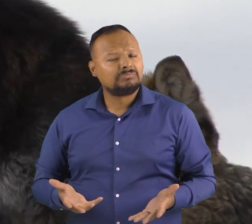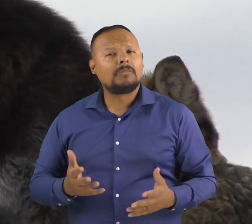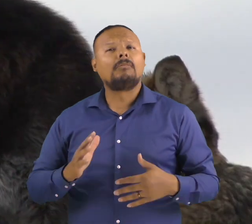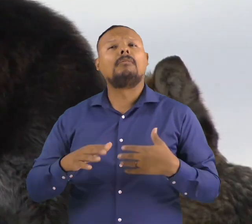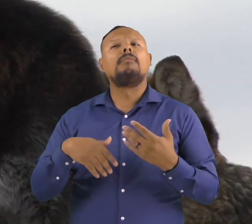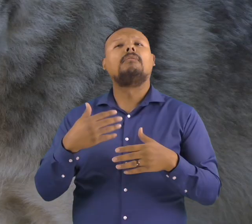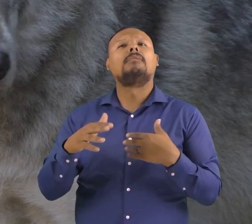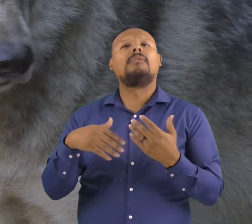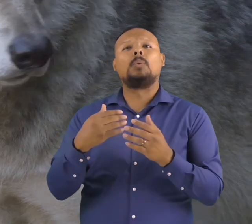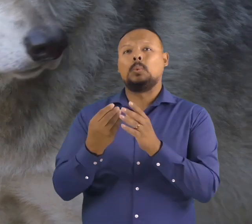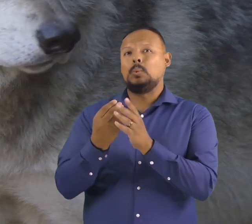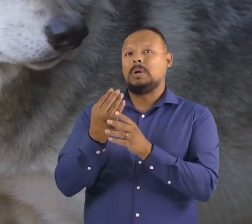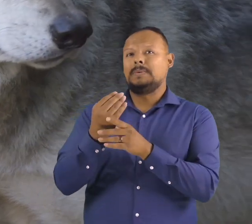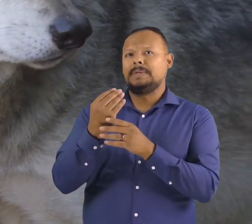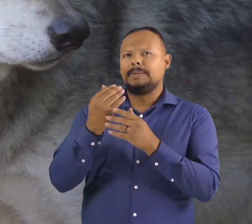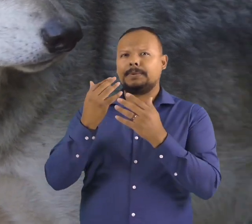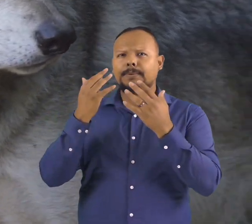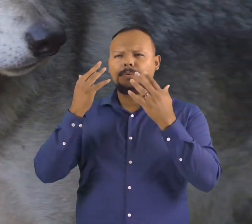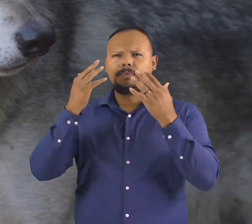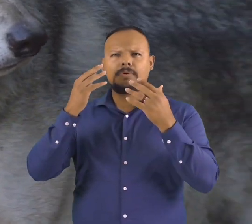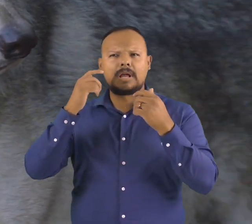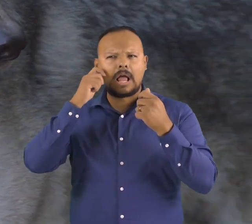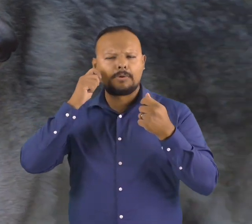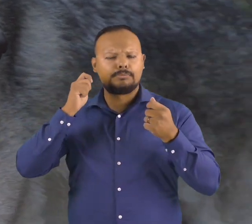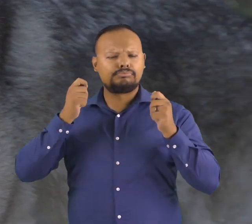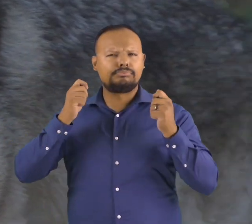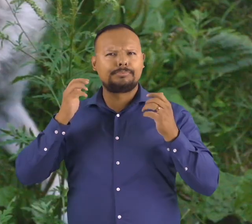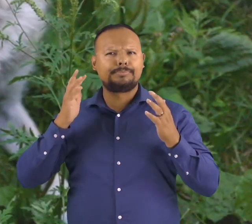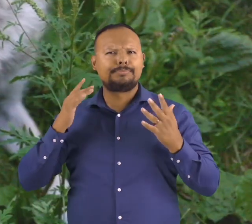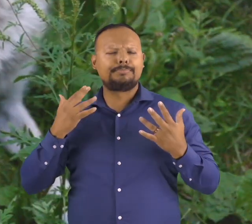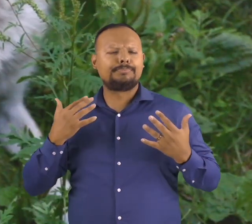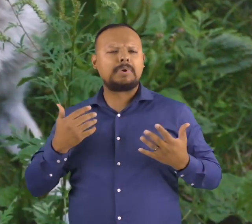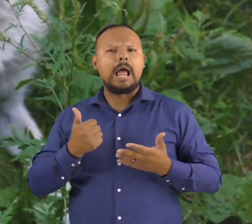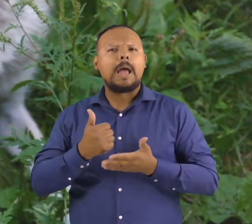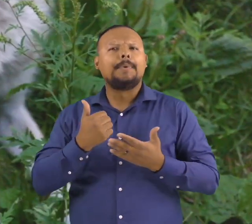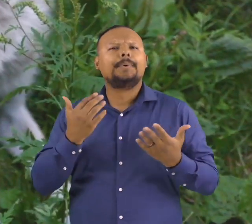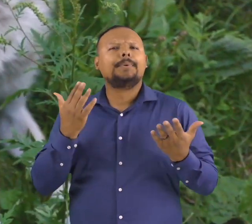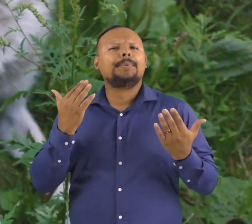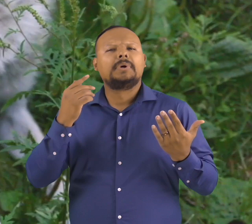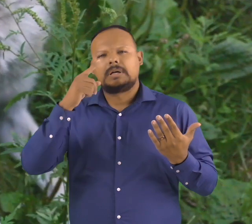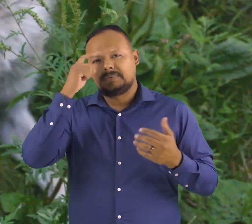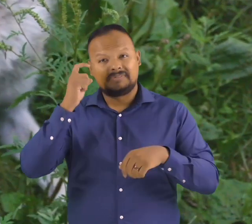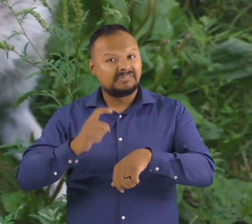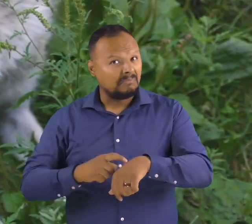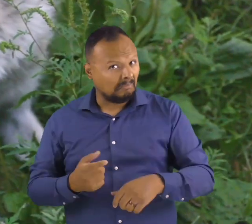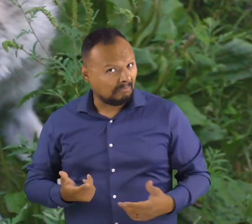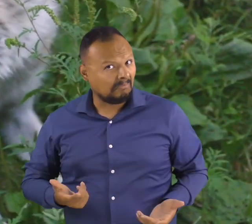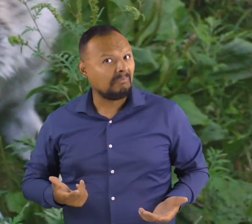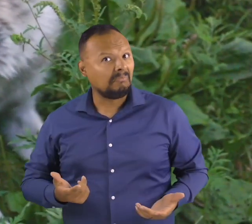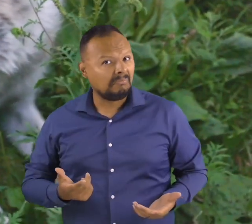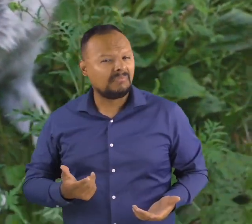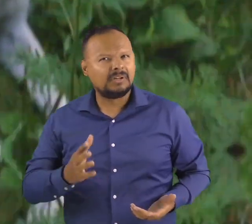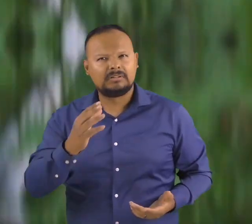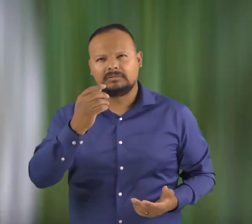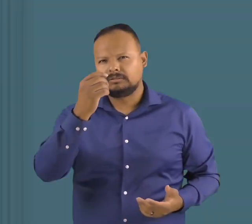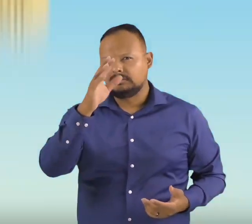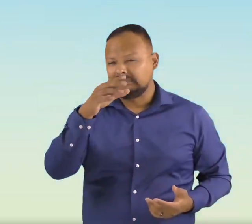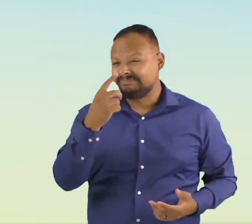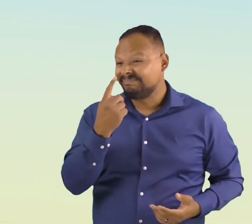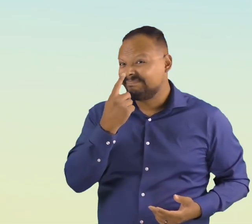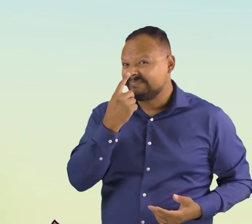zero. In the spring, the inner layer of wool is shed to help keep the wolf cool during the summer.